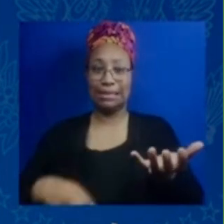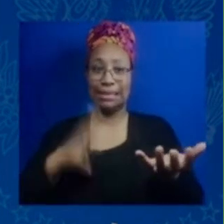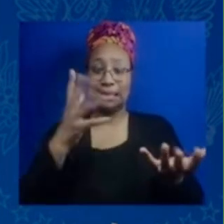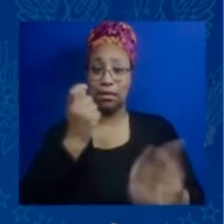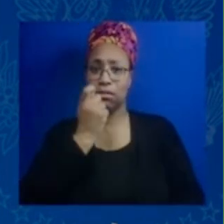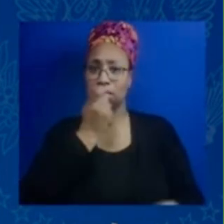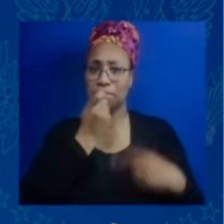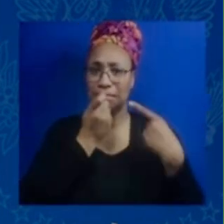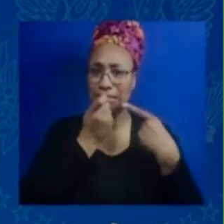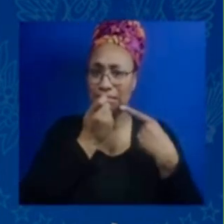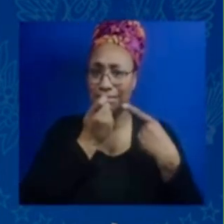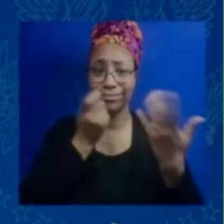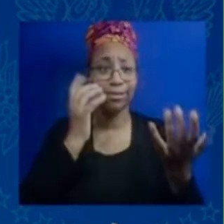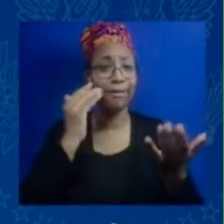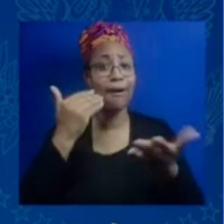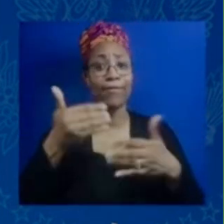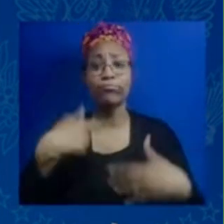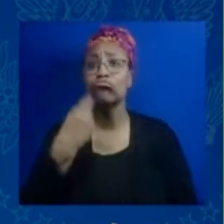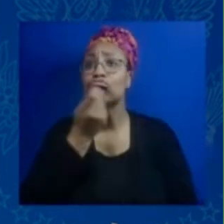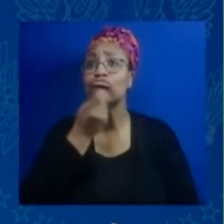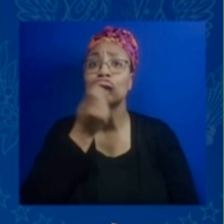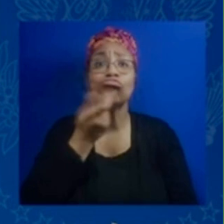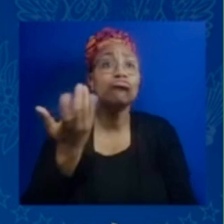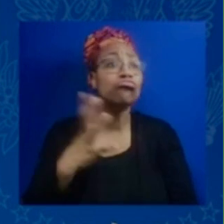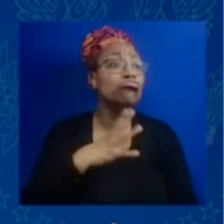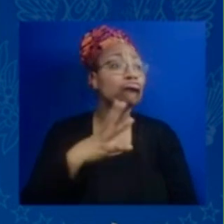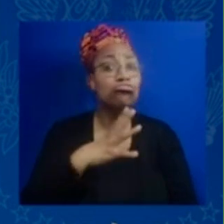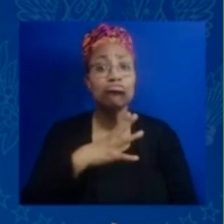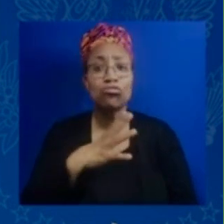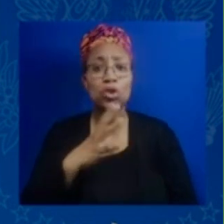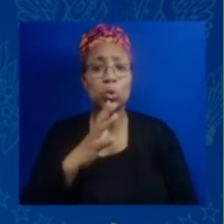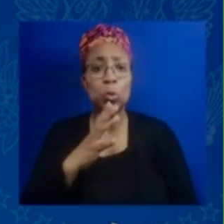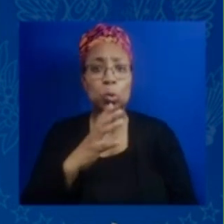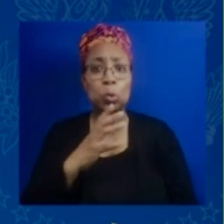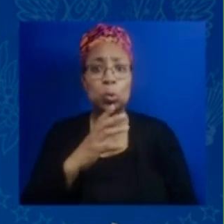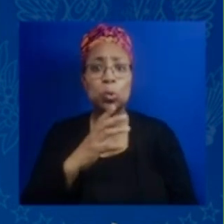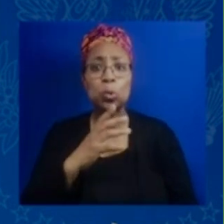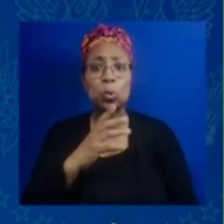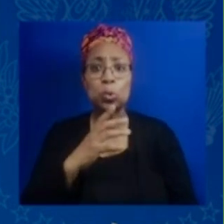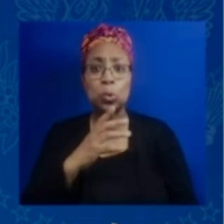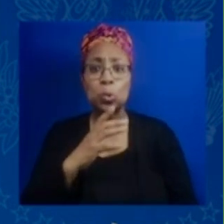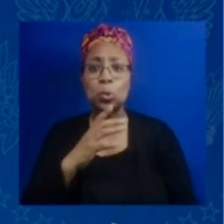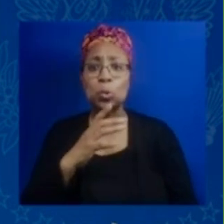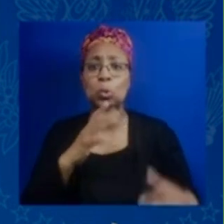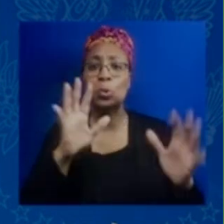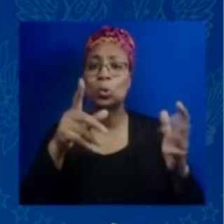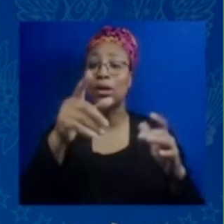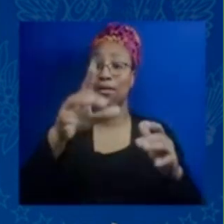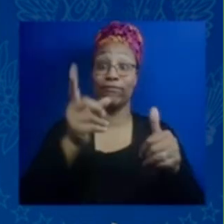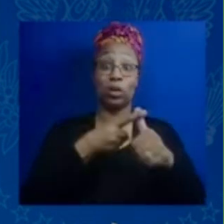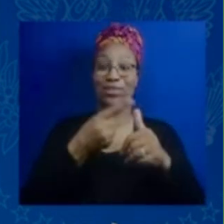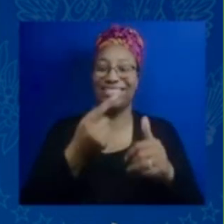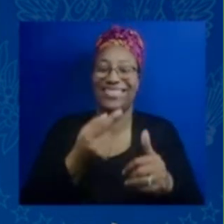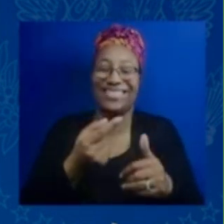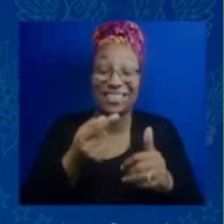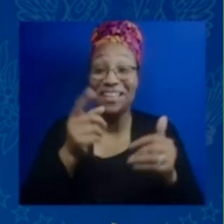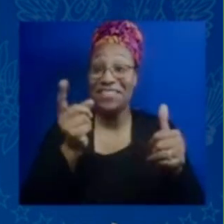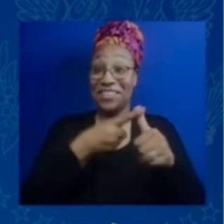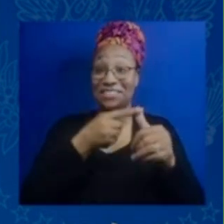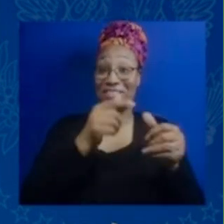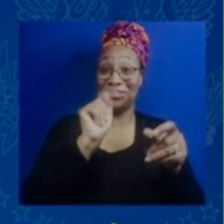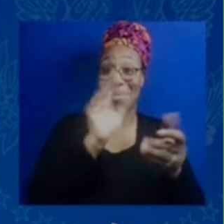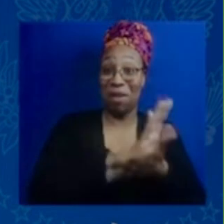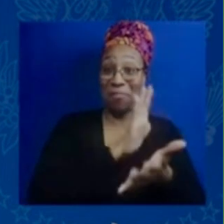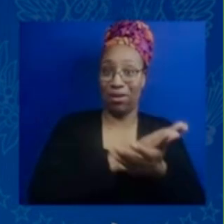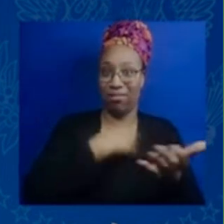concerns you know first it was toilet paper but but the reality is like I am in the